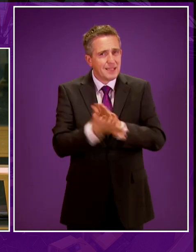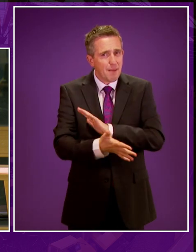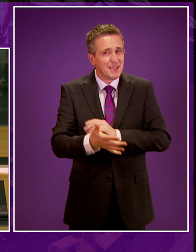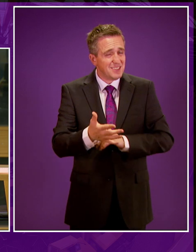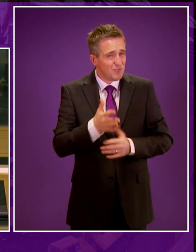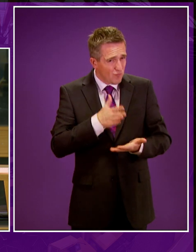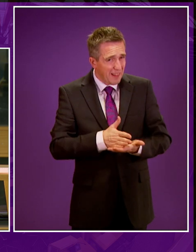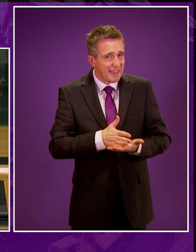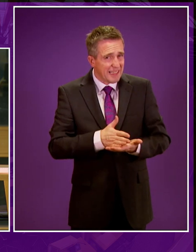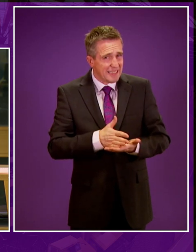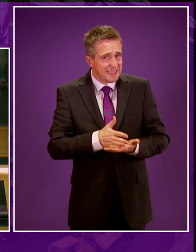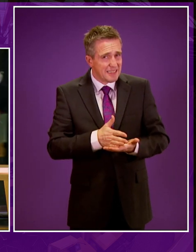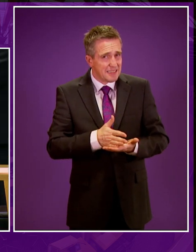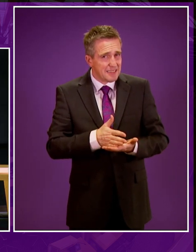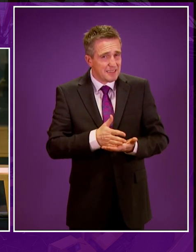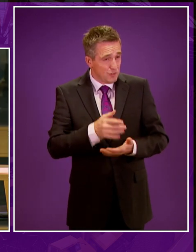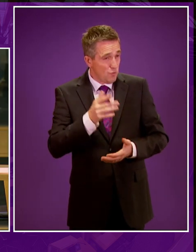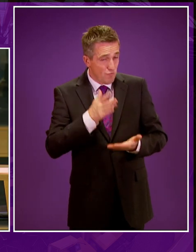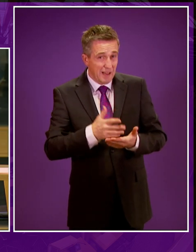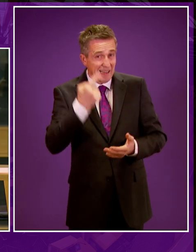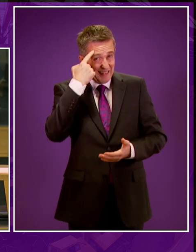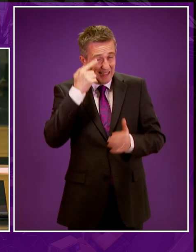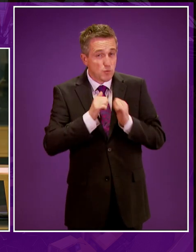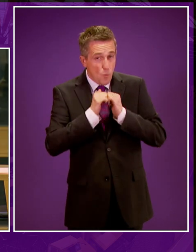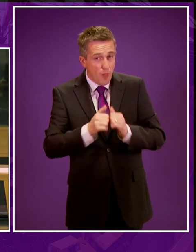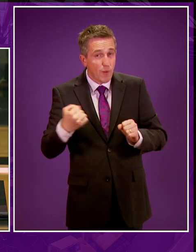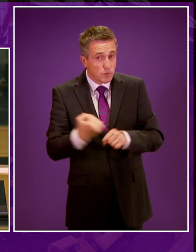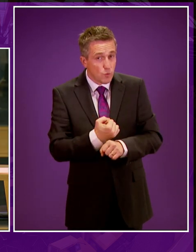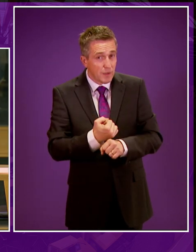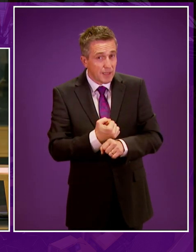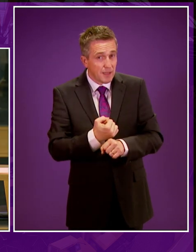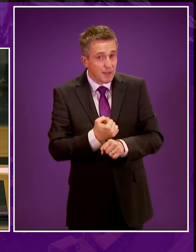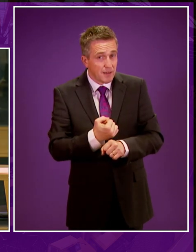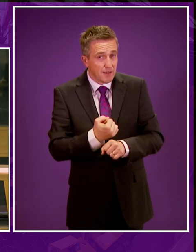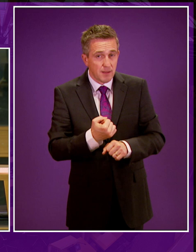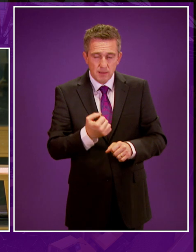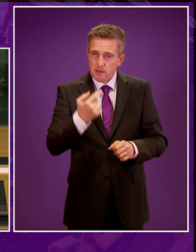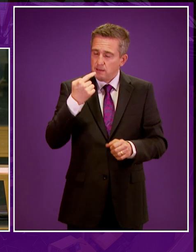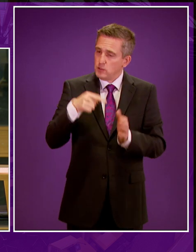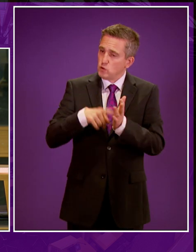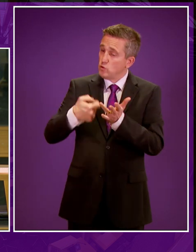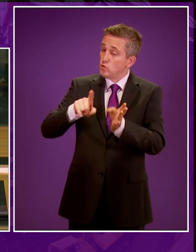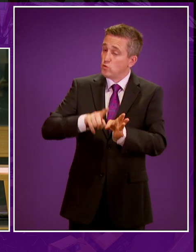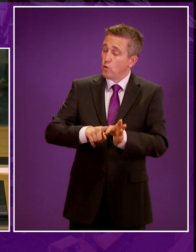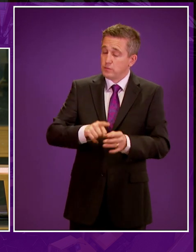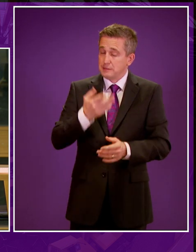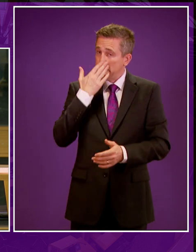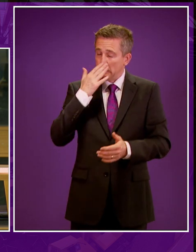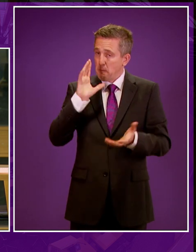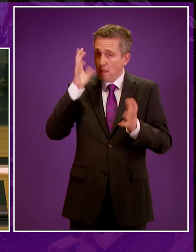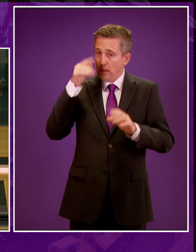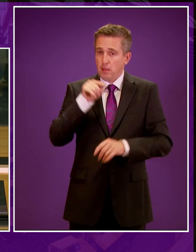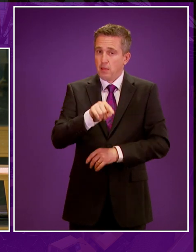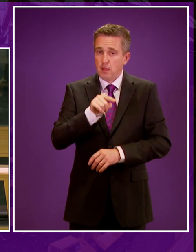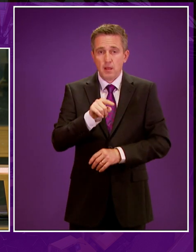Or do they honestly believe it is a good long-term investment? And if they're truly confused and believe fracking is a solid investment,